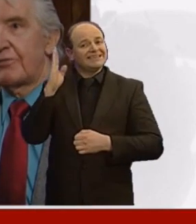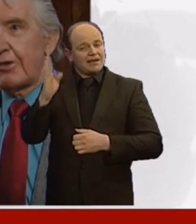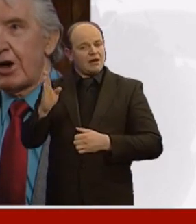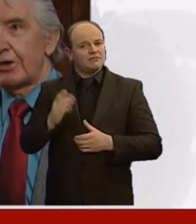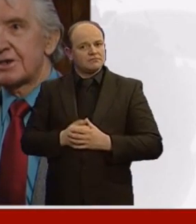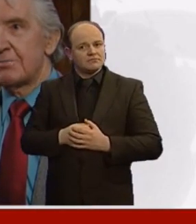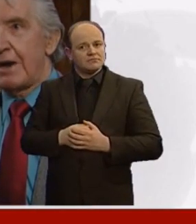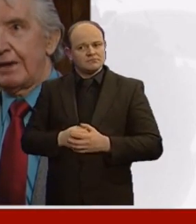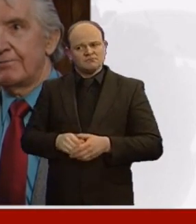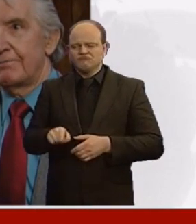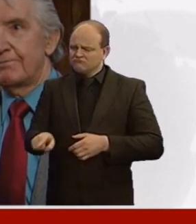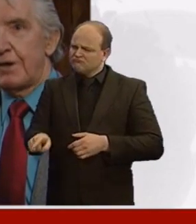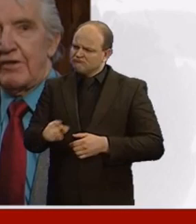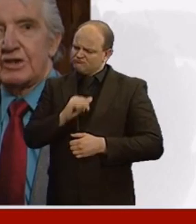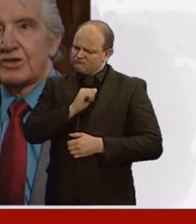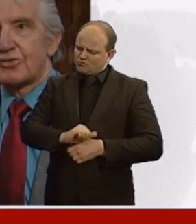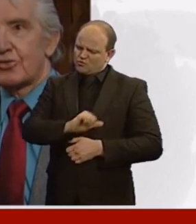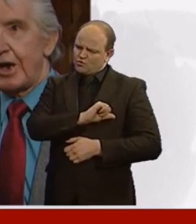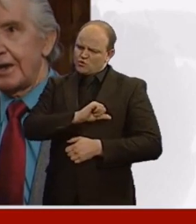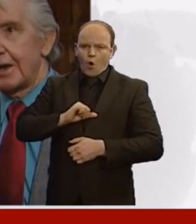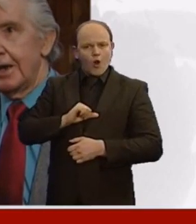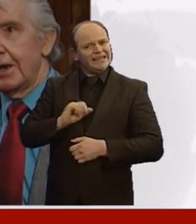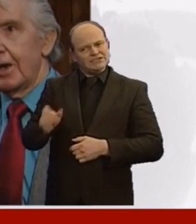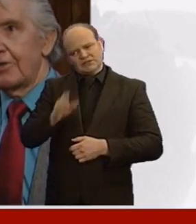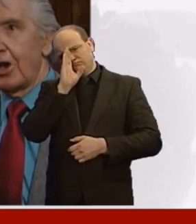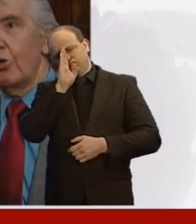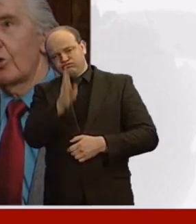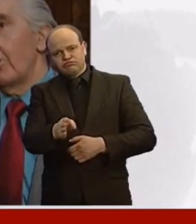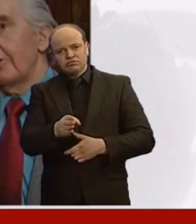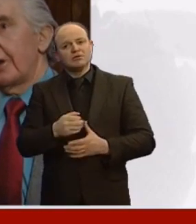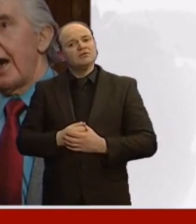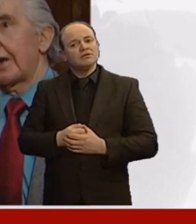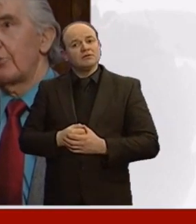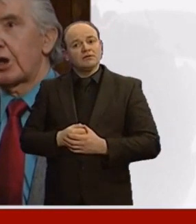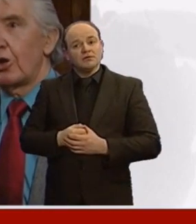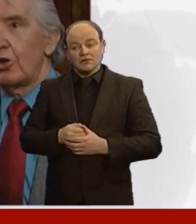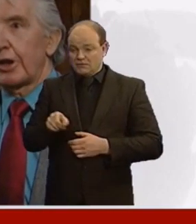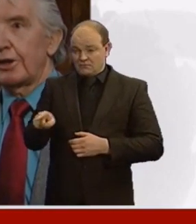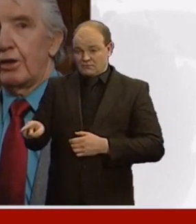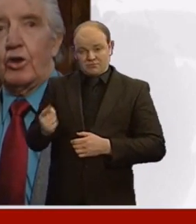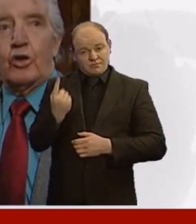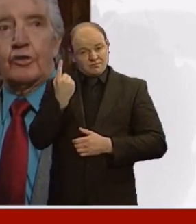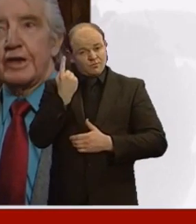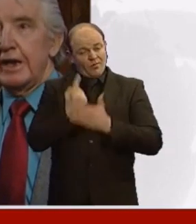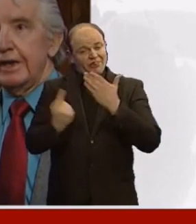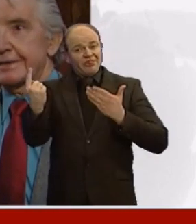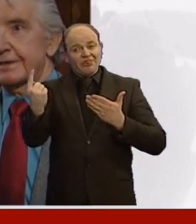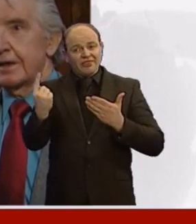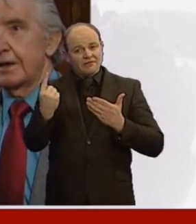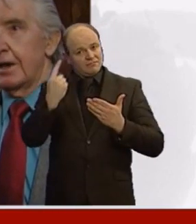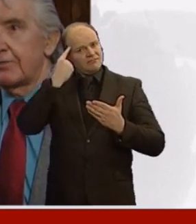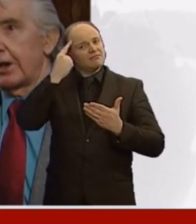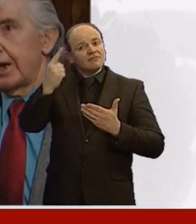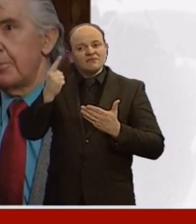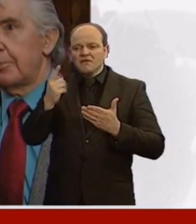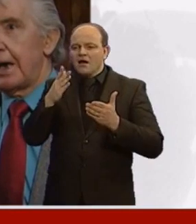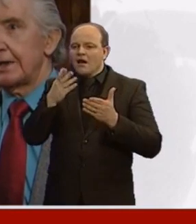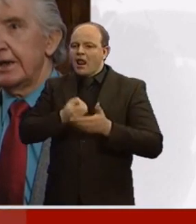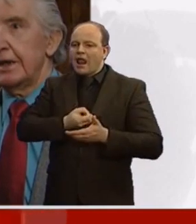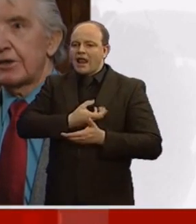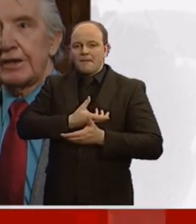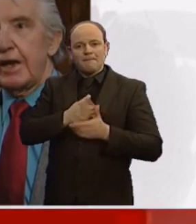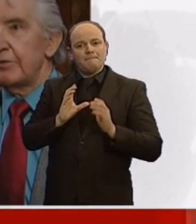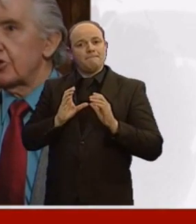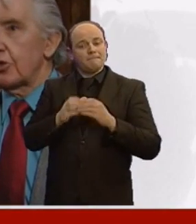honest man, very straight. The only one that I can recall in all the years of the Labour